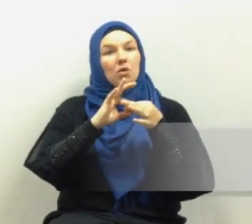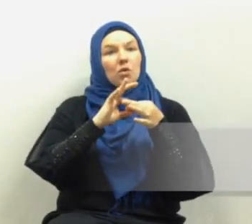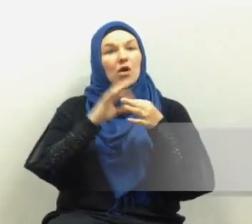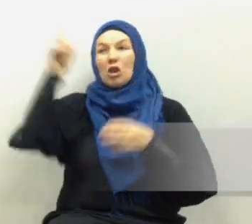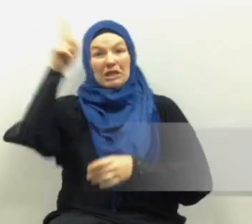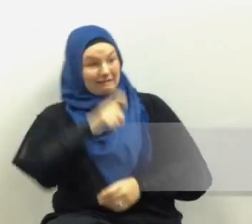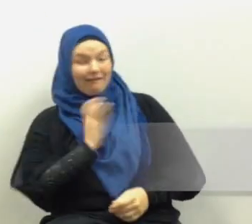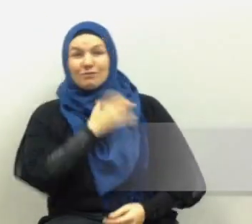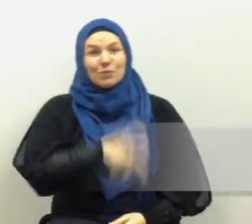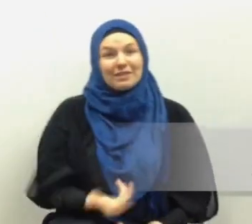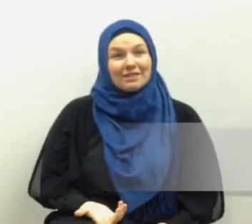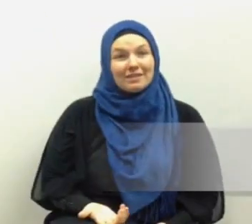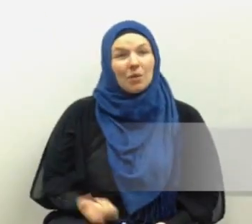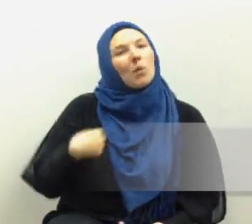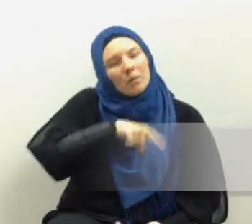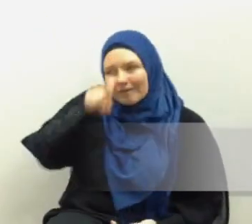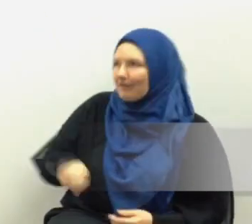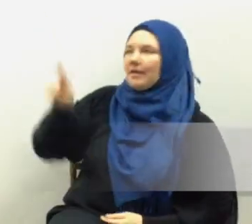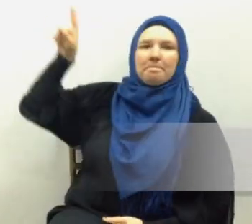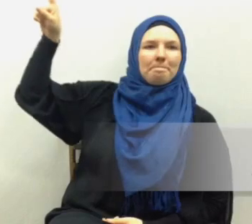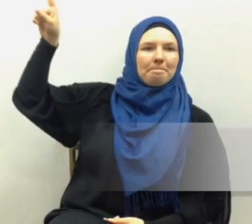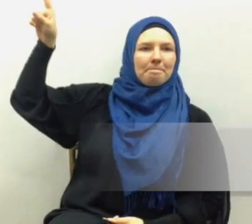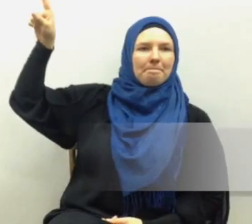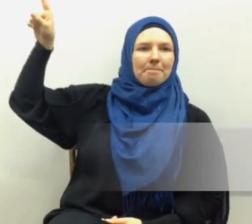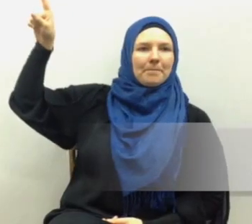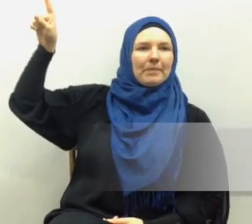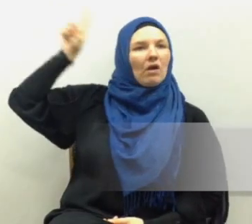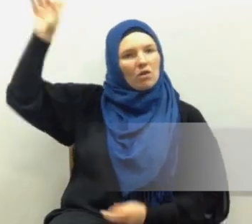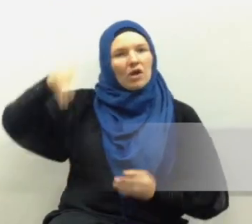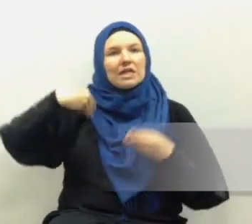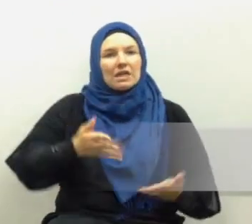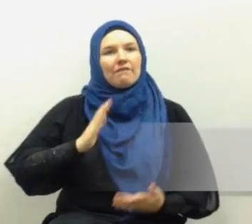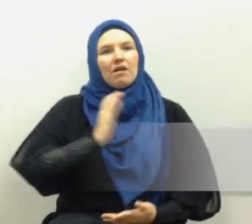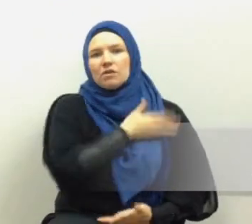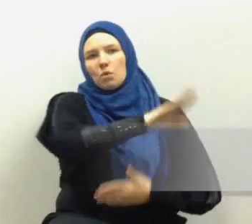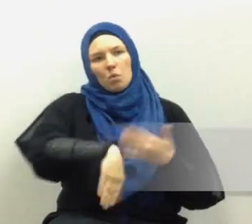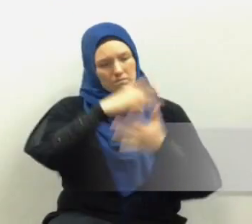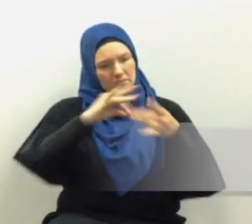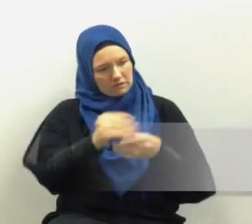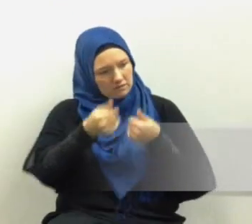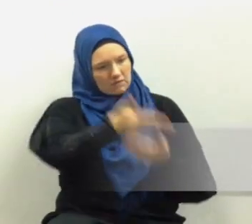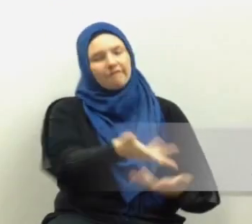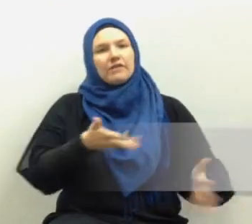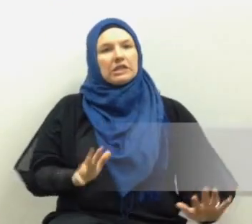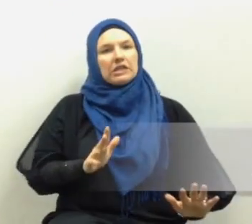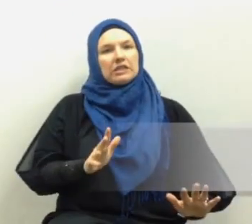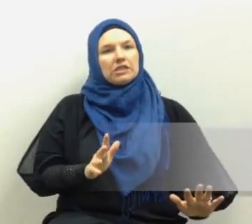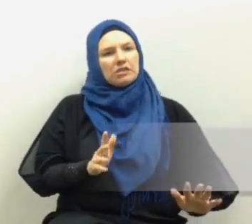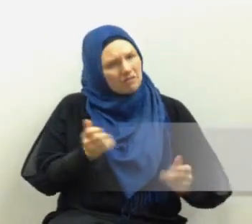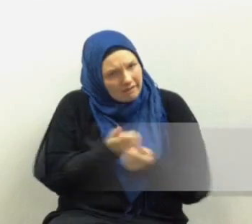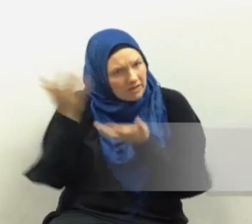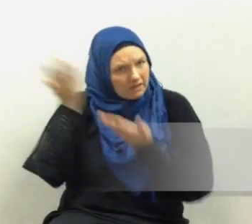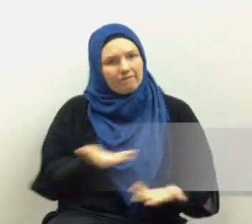doesn't need us we need him do we understand Allah gave us the whole message not just